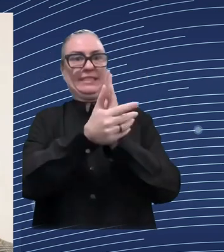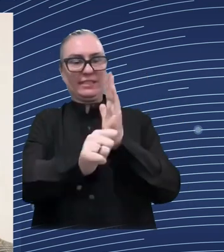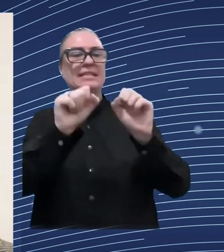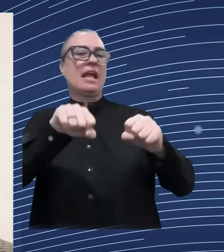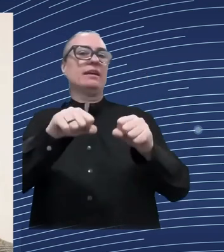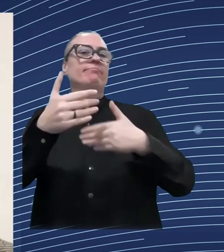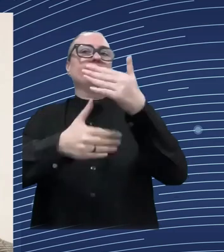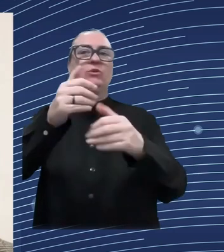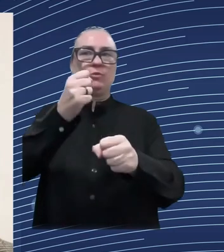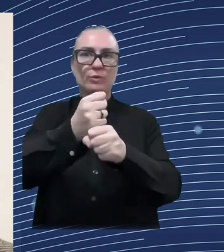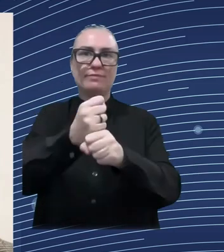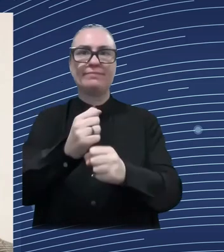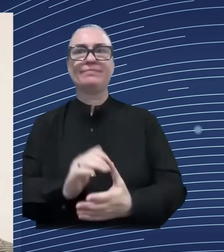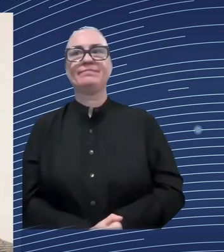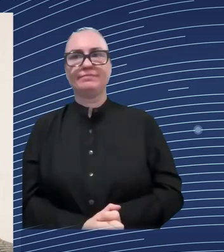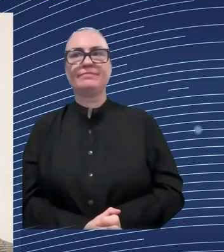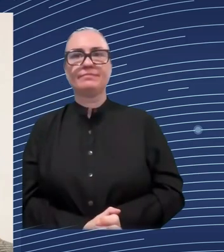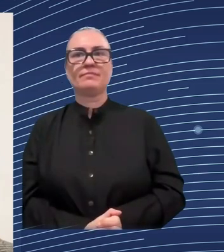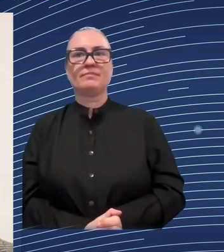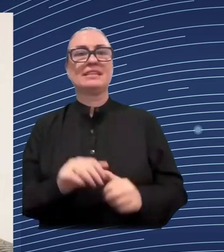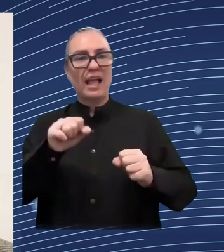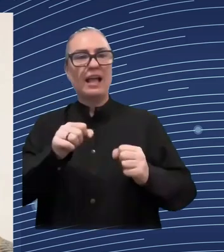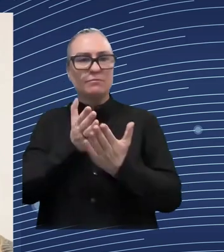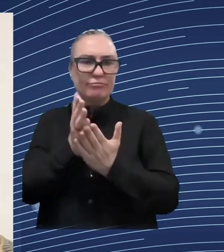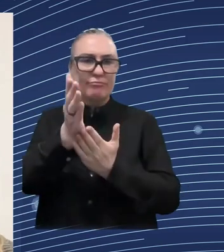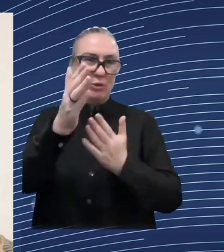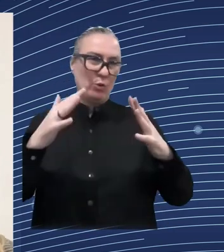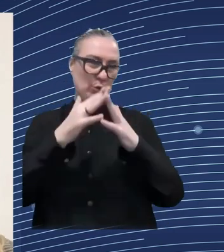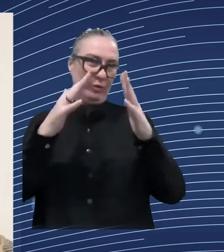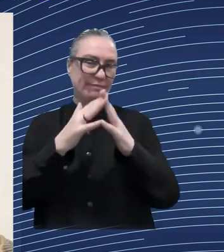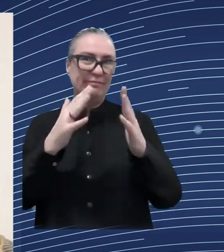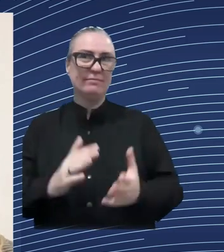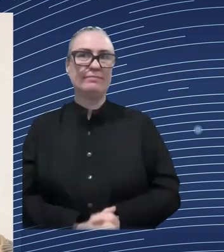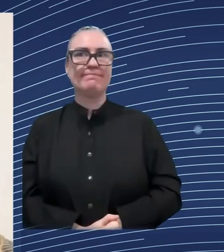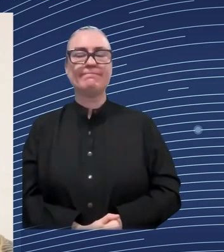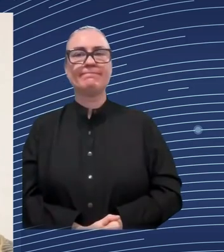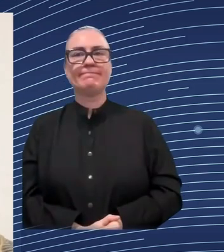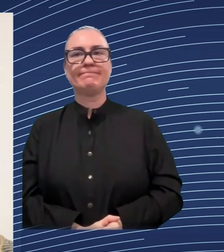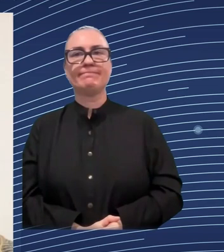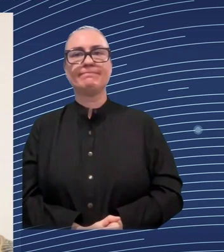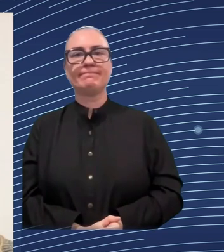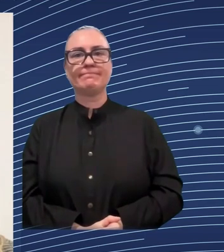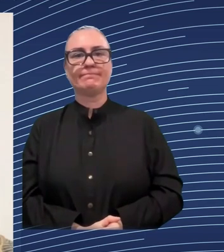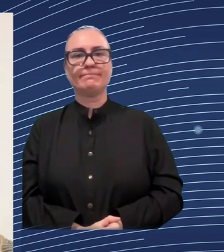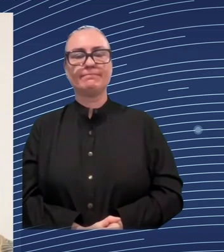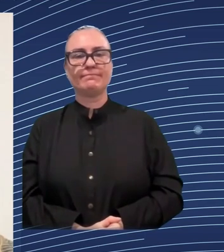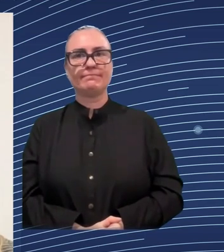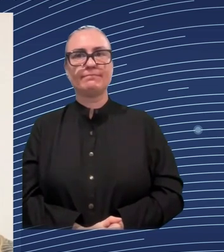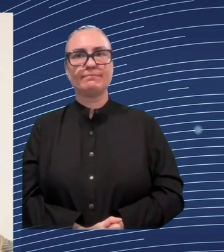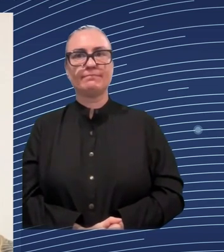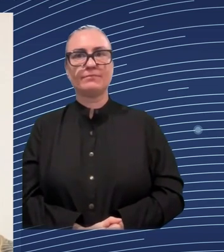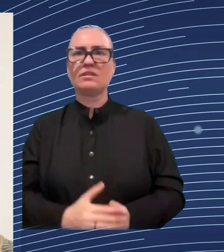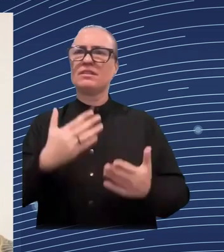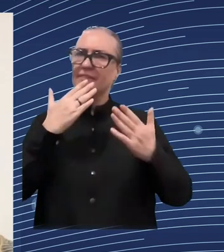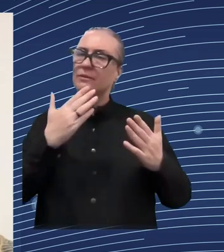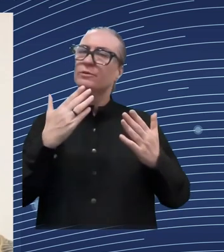that the focus on now it has to happen now this is not for tomorrow this is for today is is a really important message deputy minister